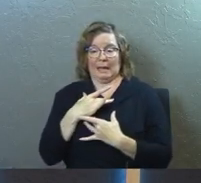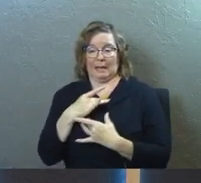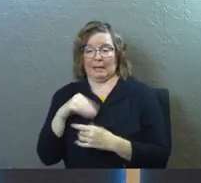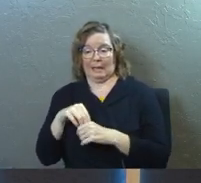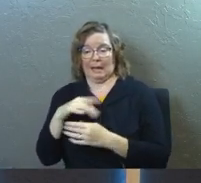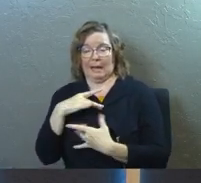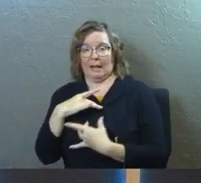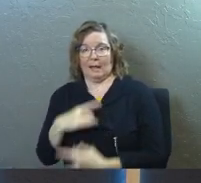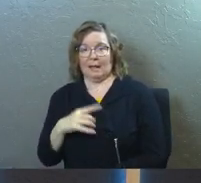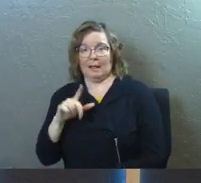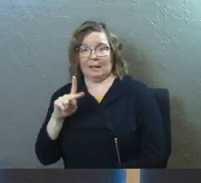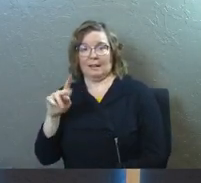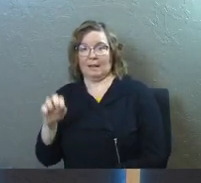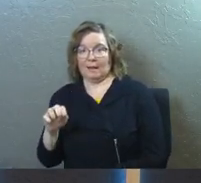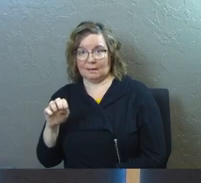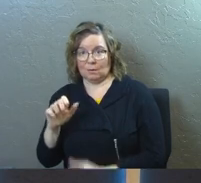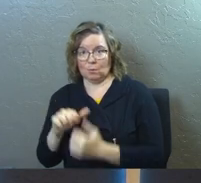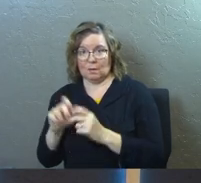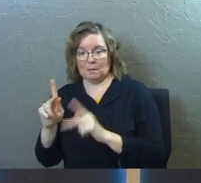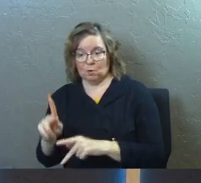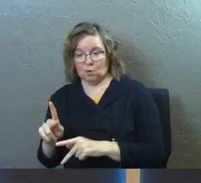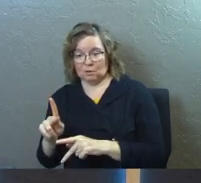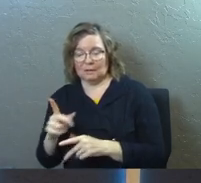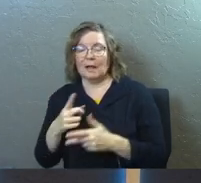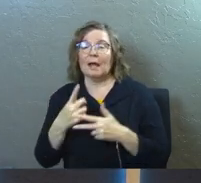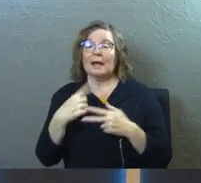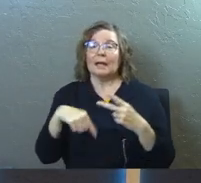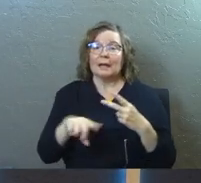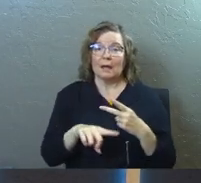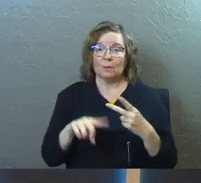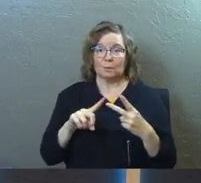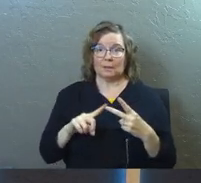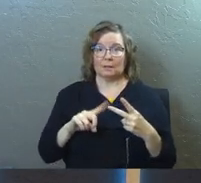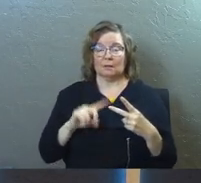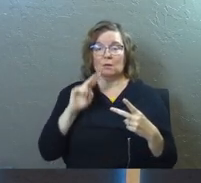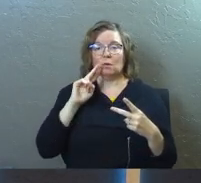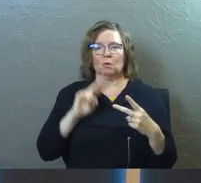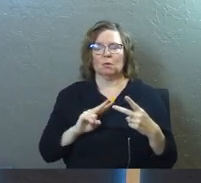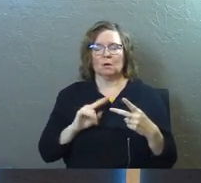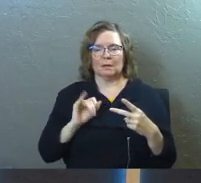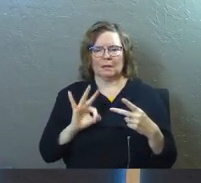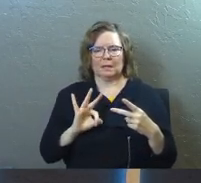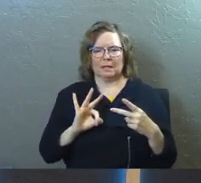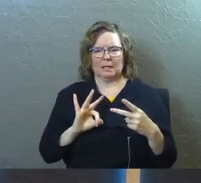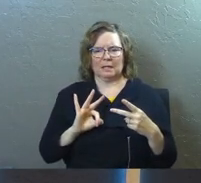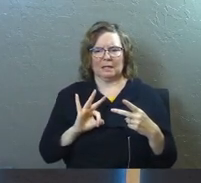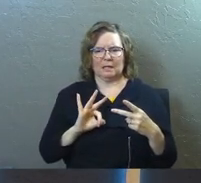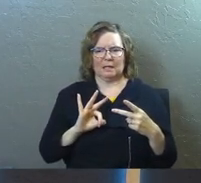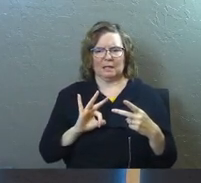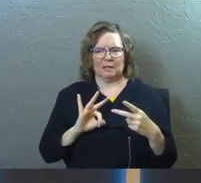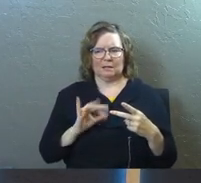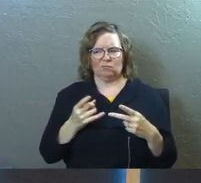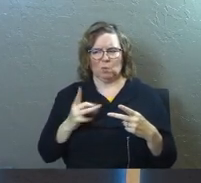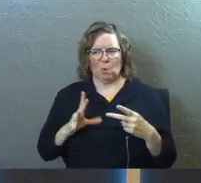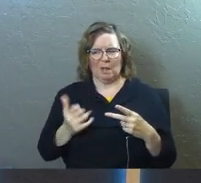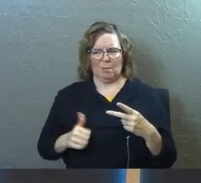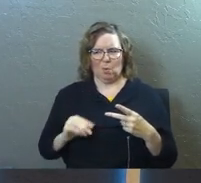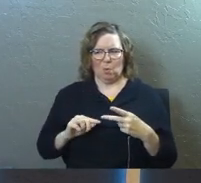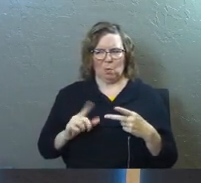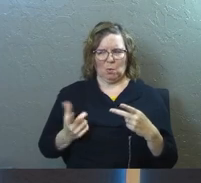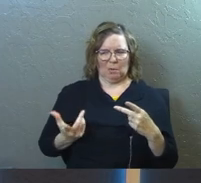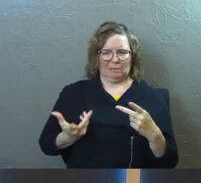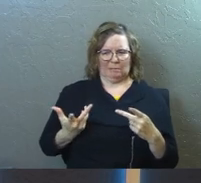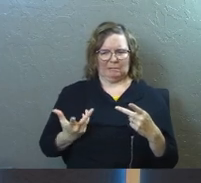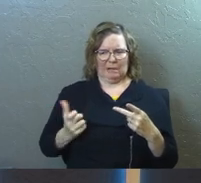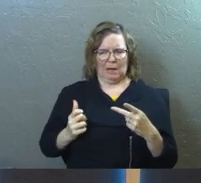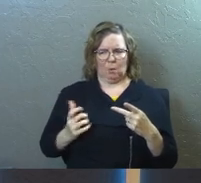with this person? And then next week, we're going to look at what if I've fallen out of like with them? How